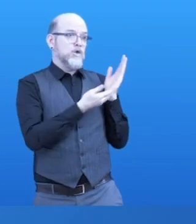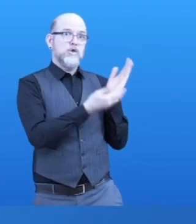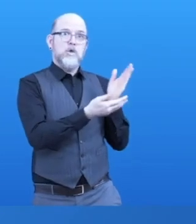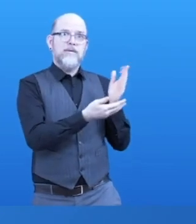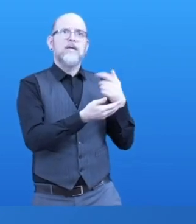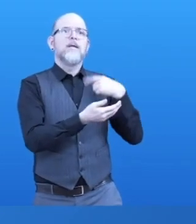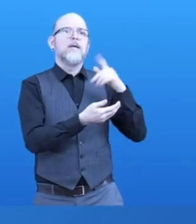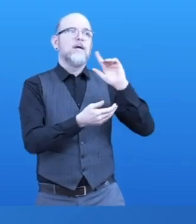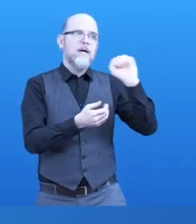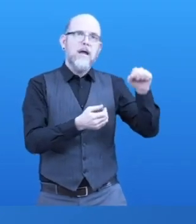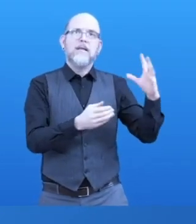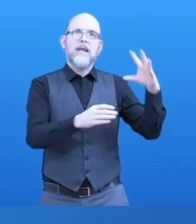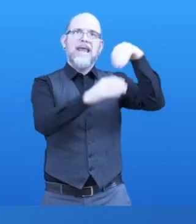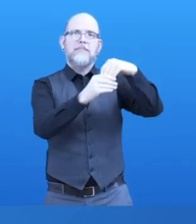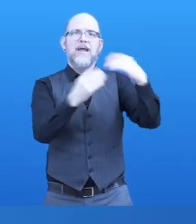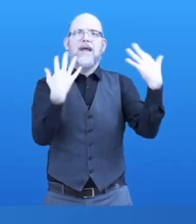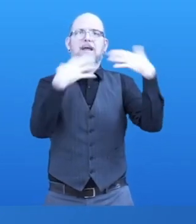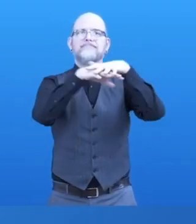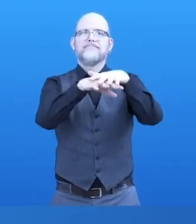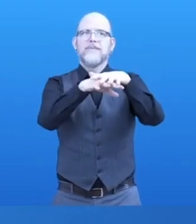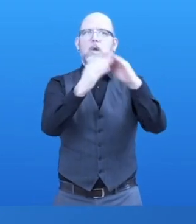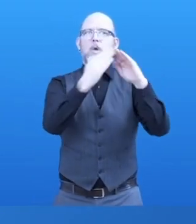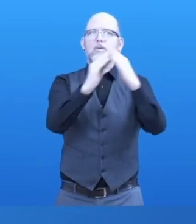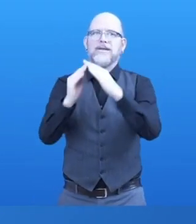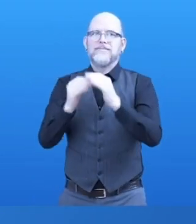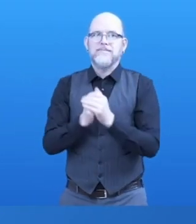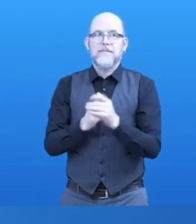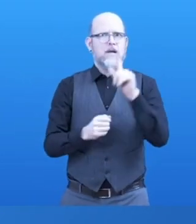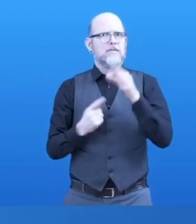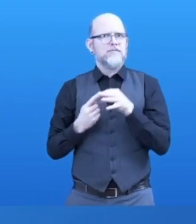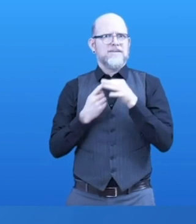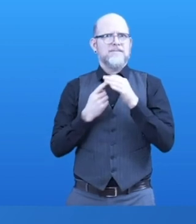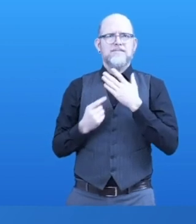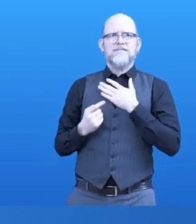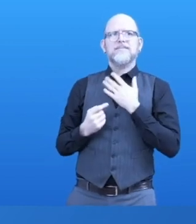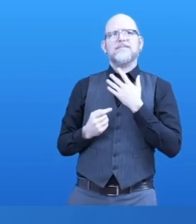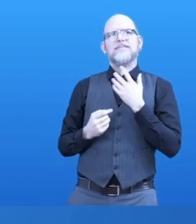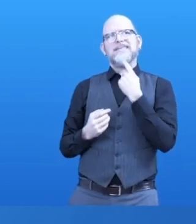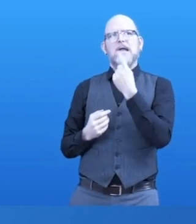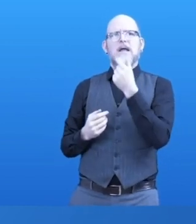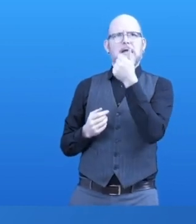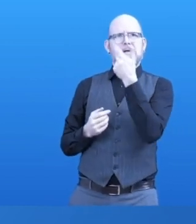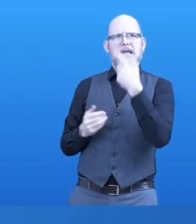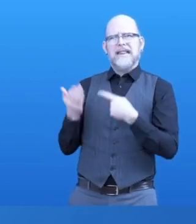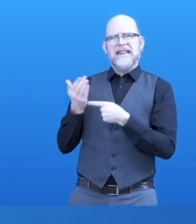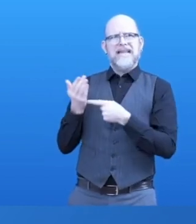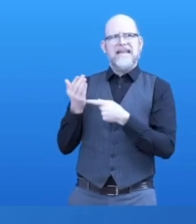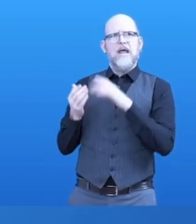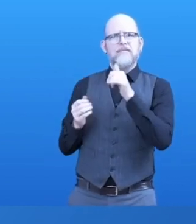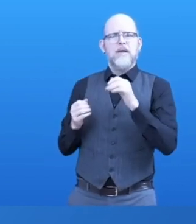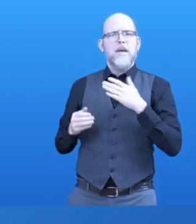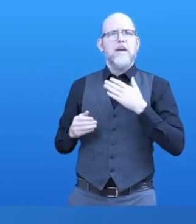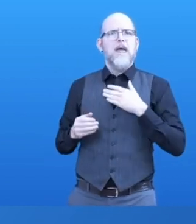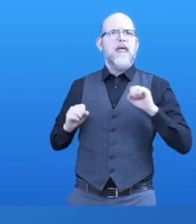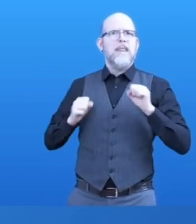team that manages Tech Abel, an assistive technology centre where persons with disabilities can receive assistive technology assessment, training, and